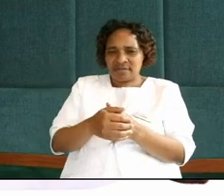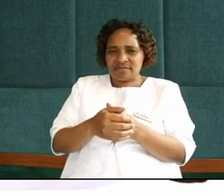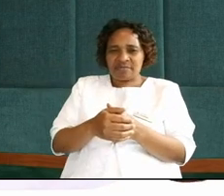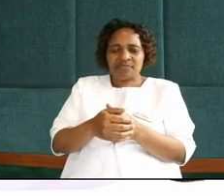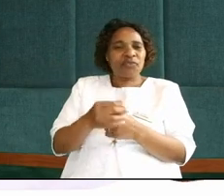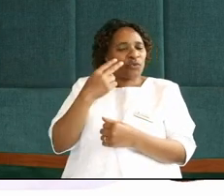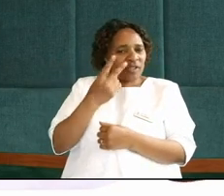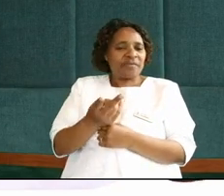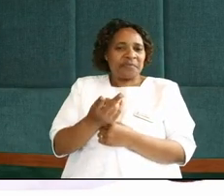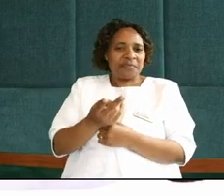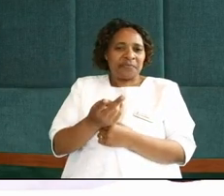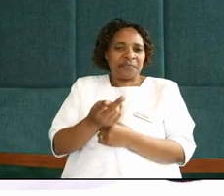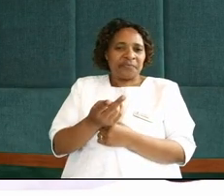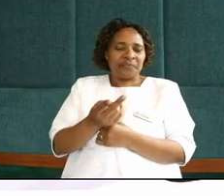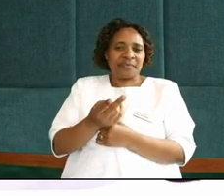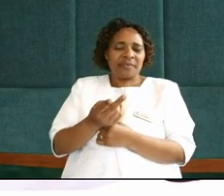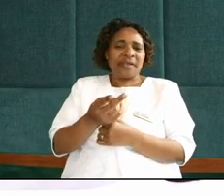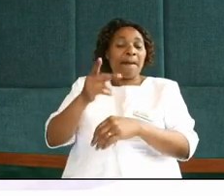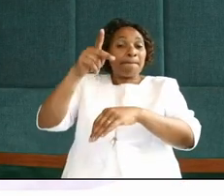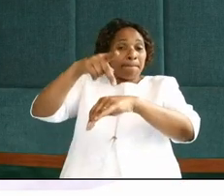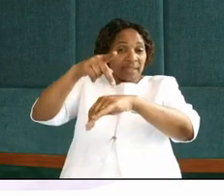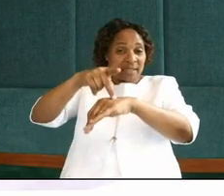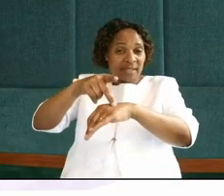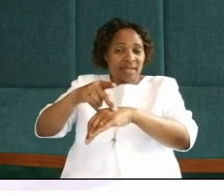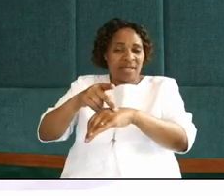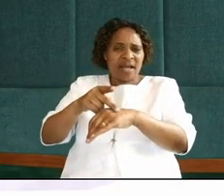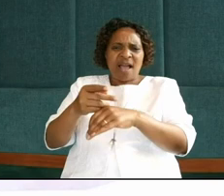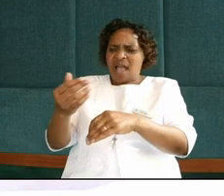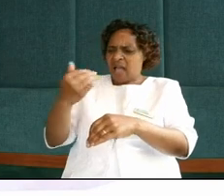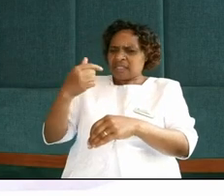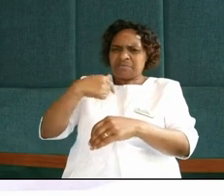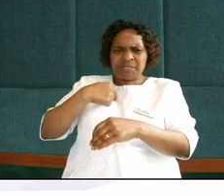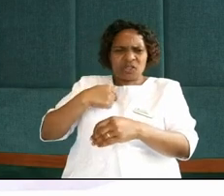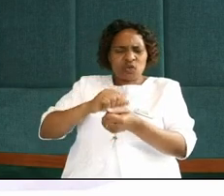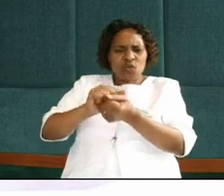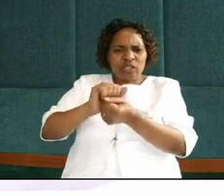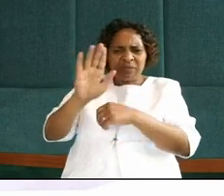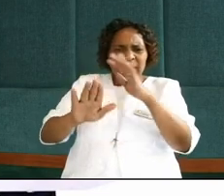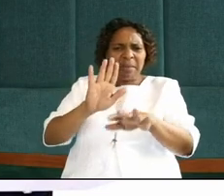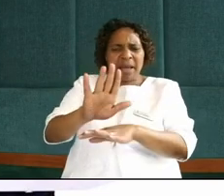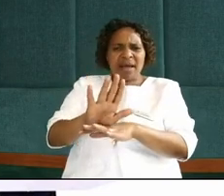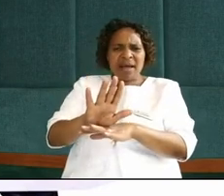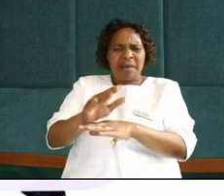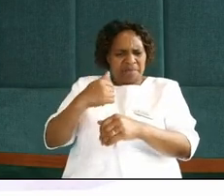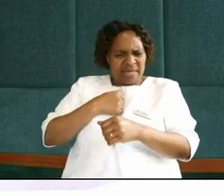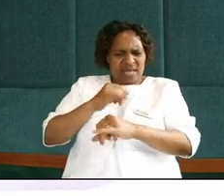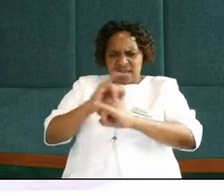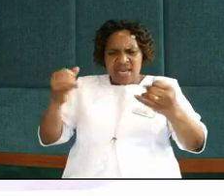You see, Peter, were asking me to wash your hand and your feet and wash it in the morning.